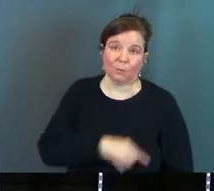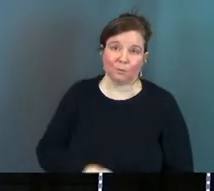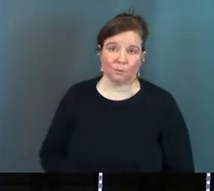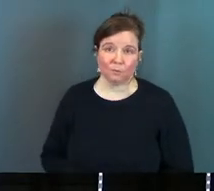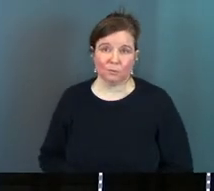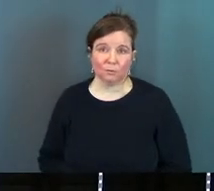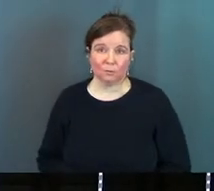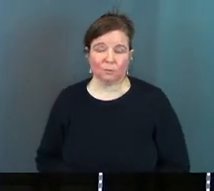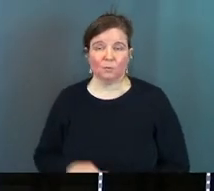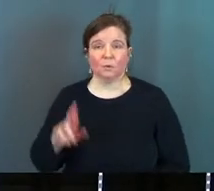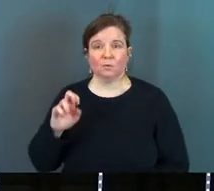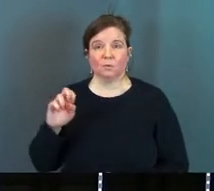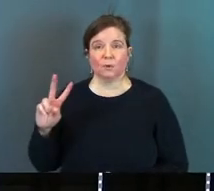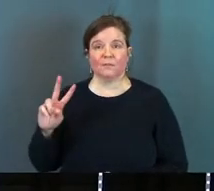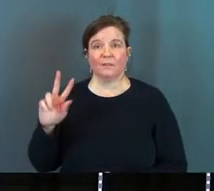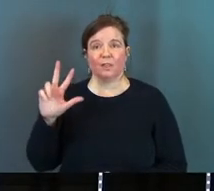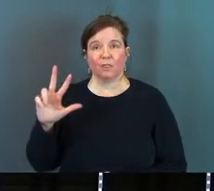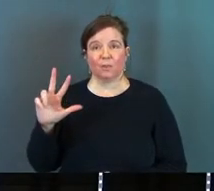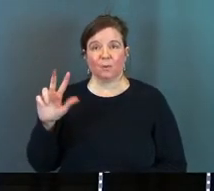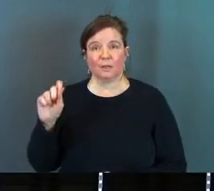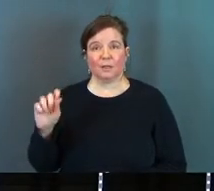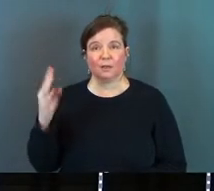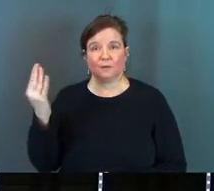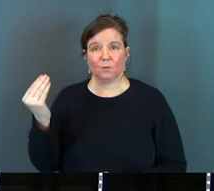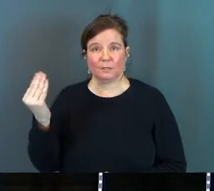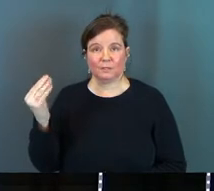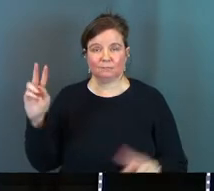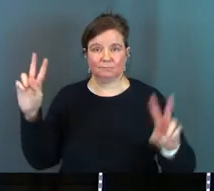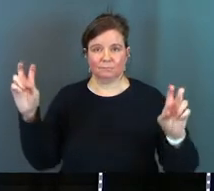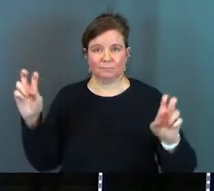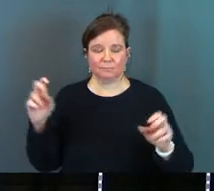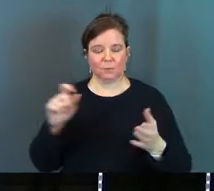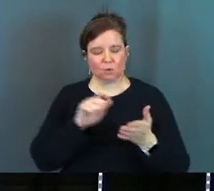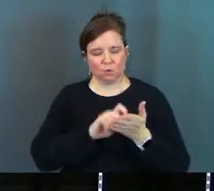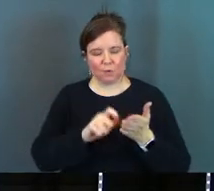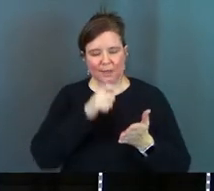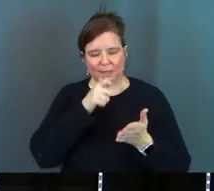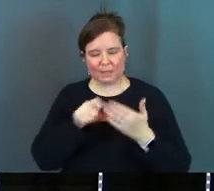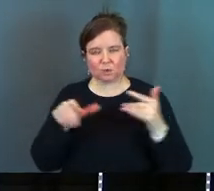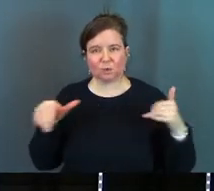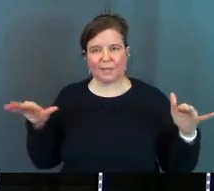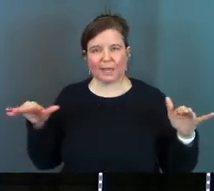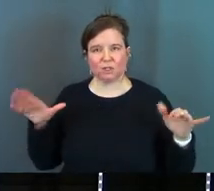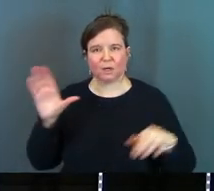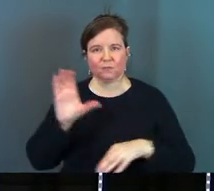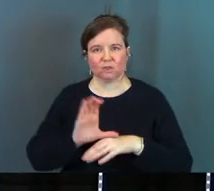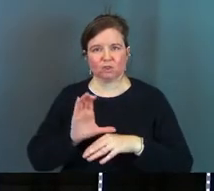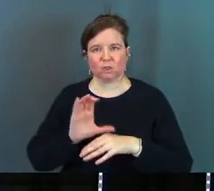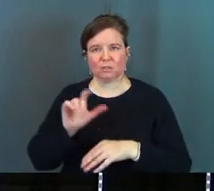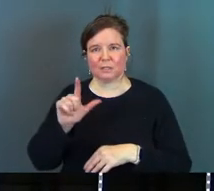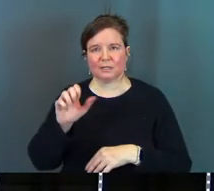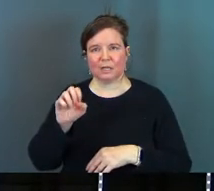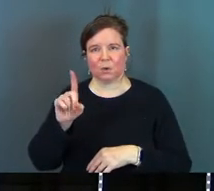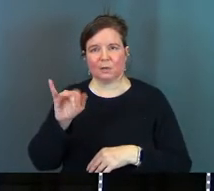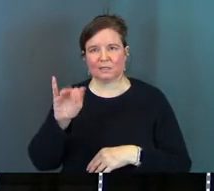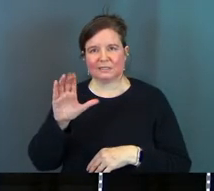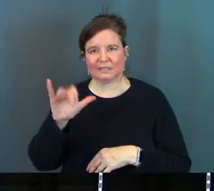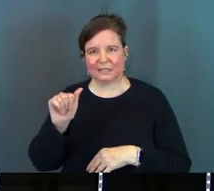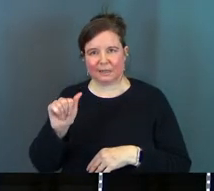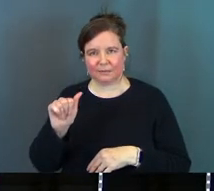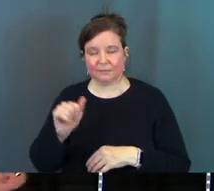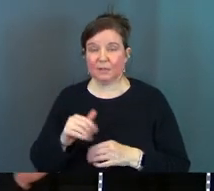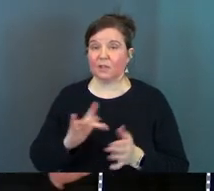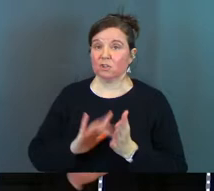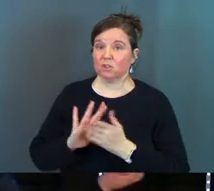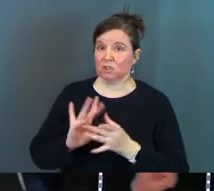real revelation 3 14 says write this letter to the angel of the church in Laodicea and this is